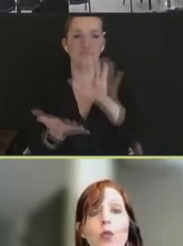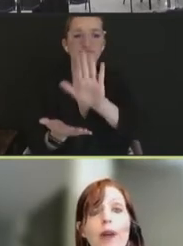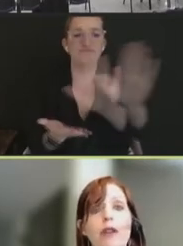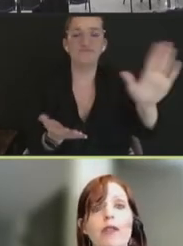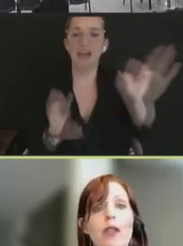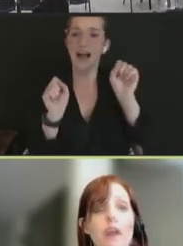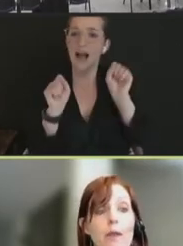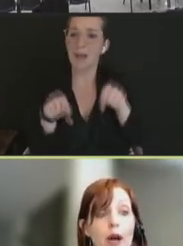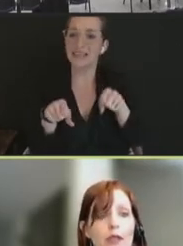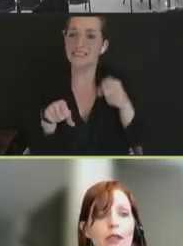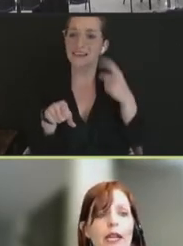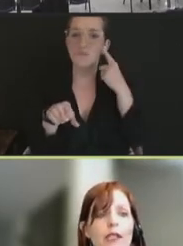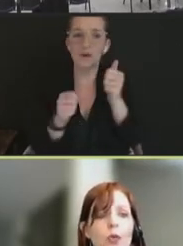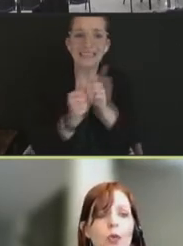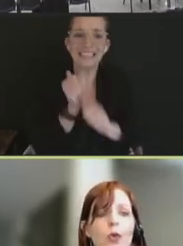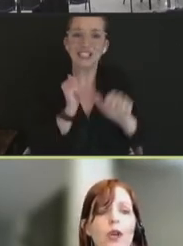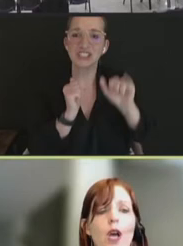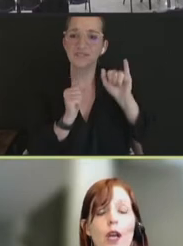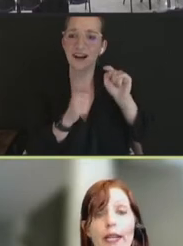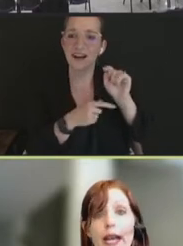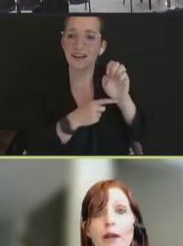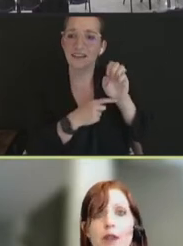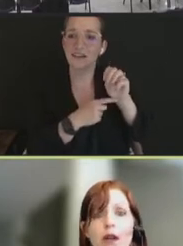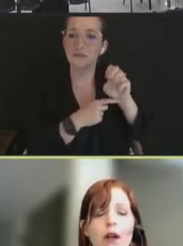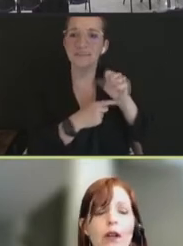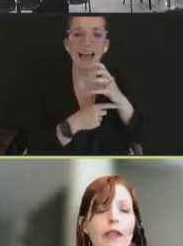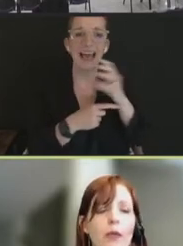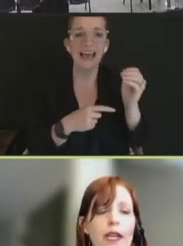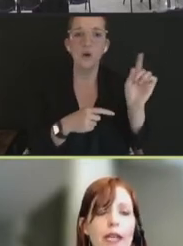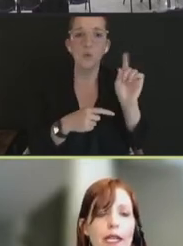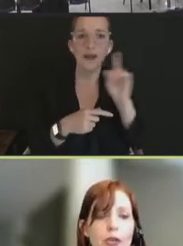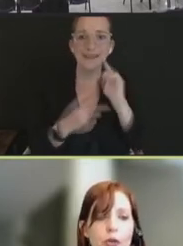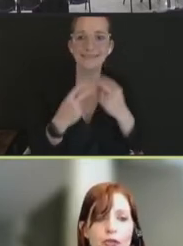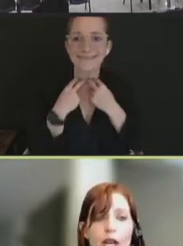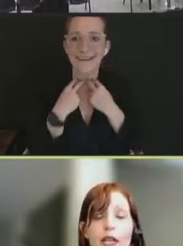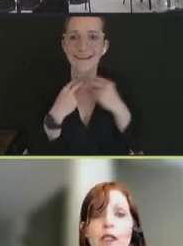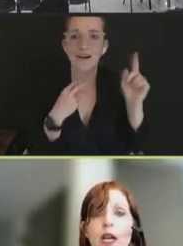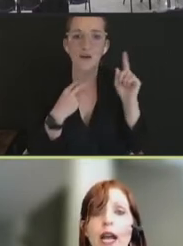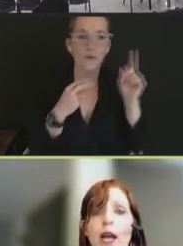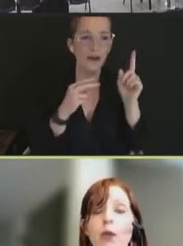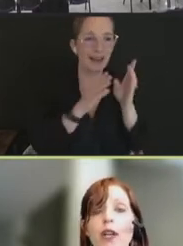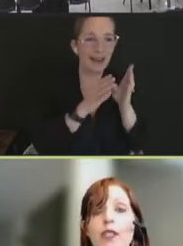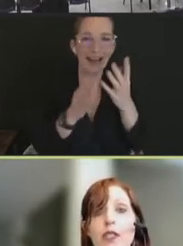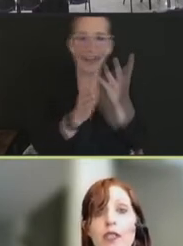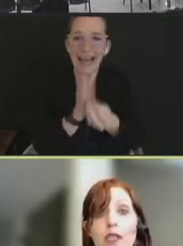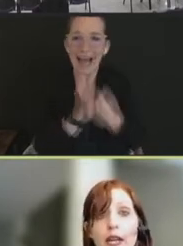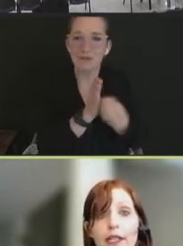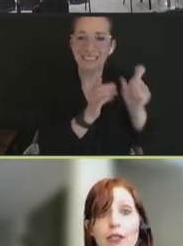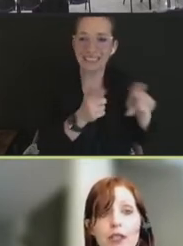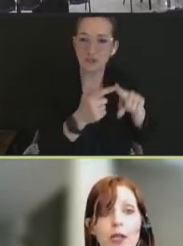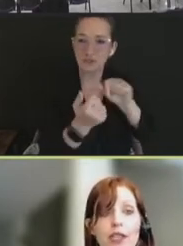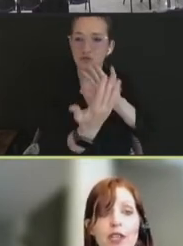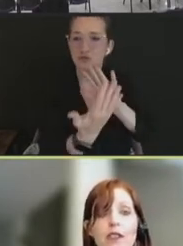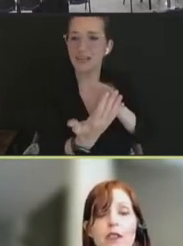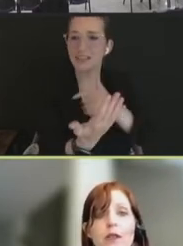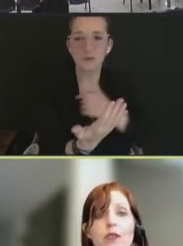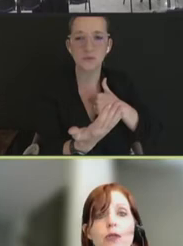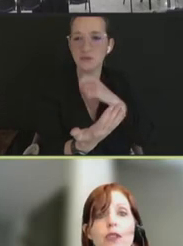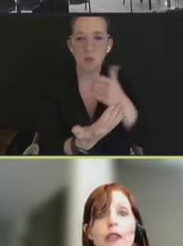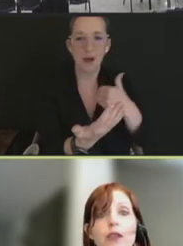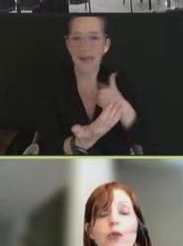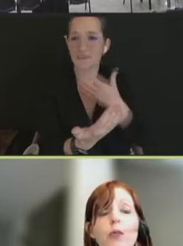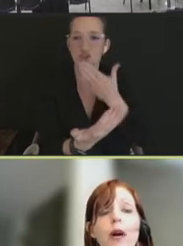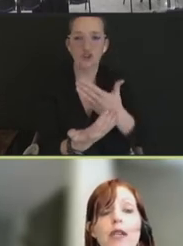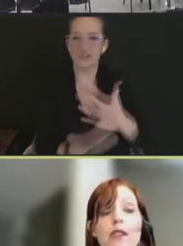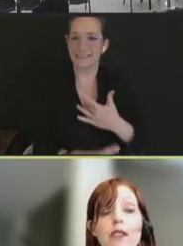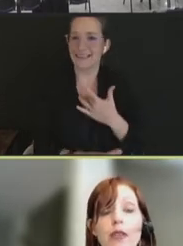and where the bottlenecks or gaps are that we need to address. And we want to design our supply chain systems so